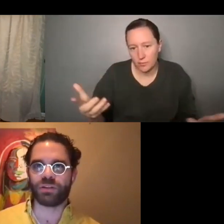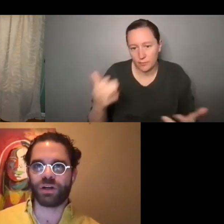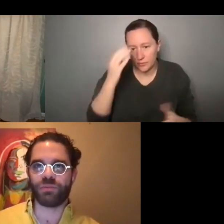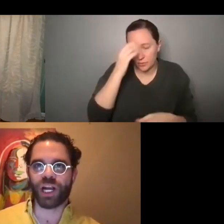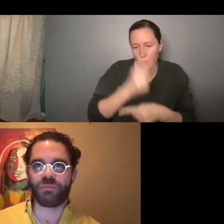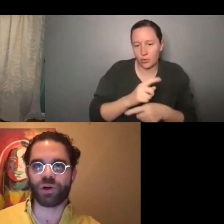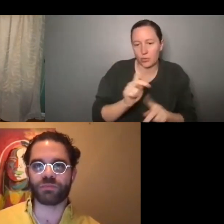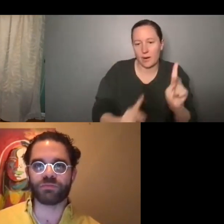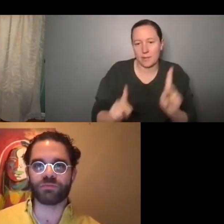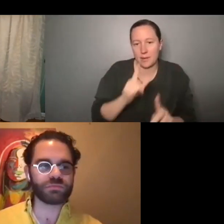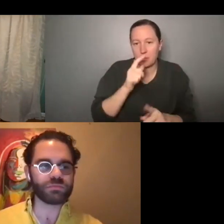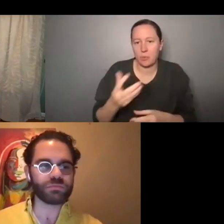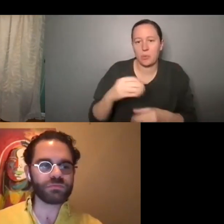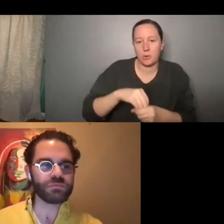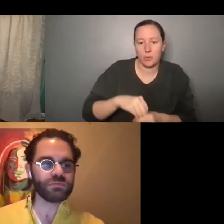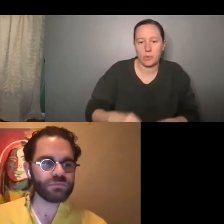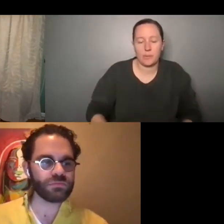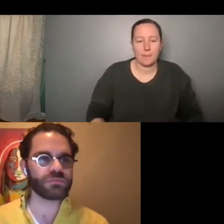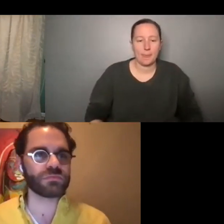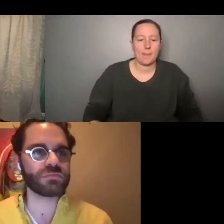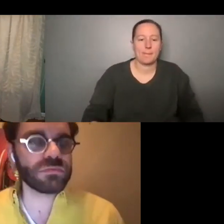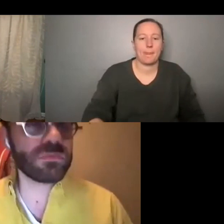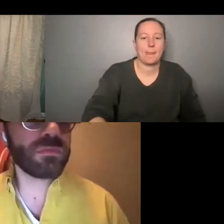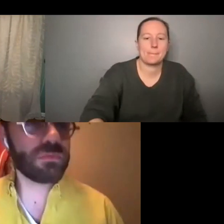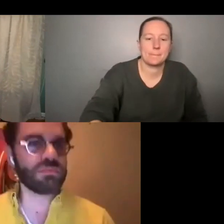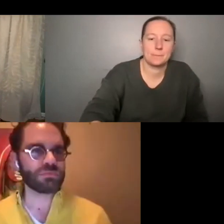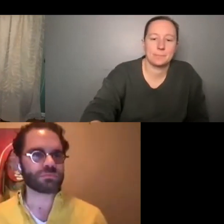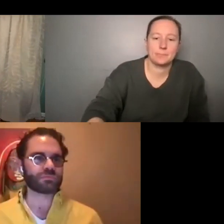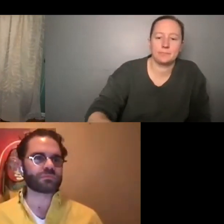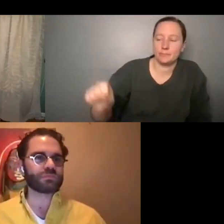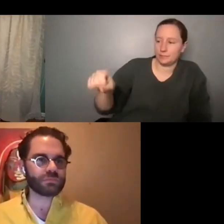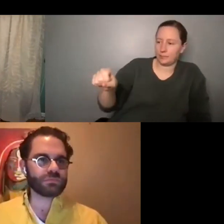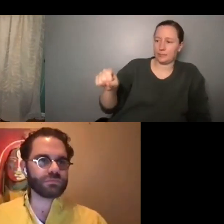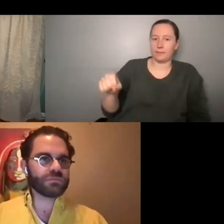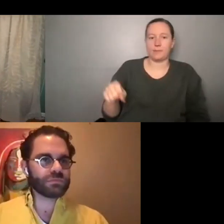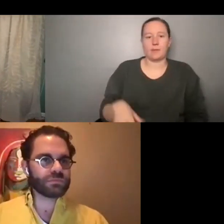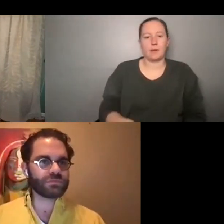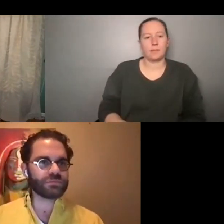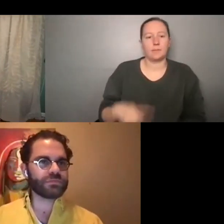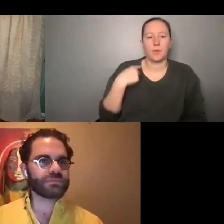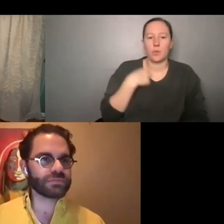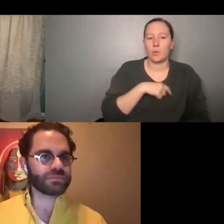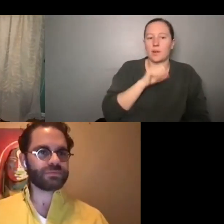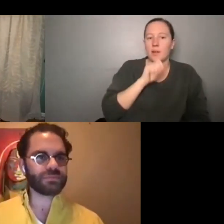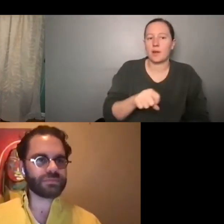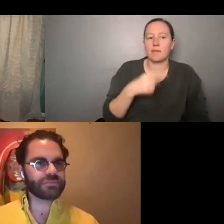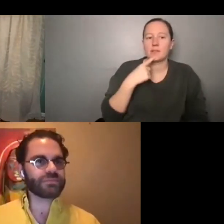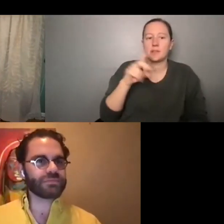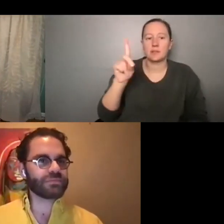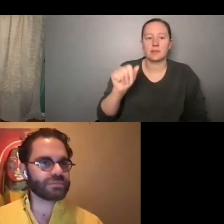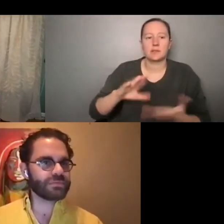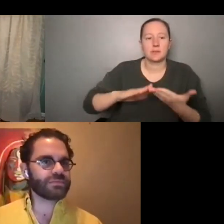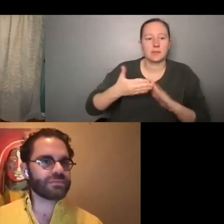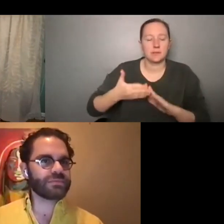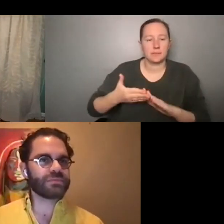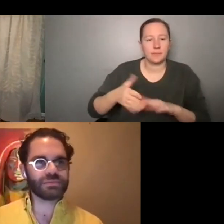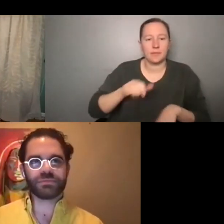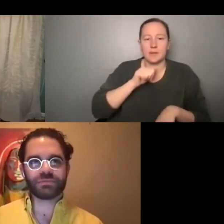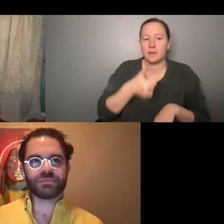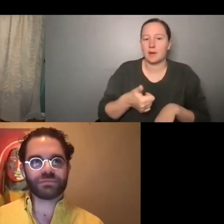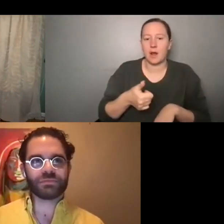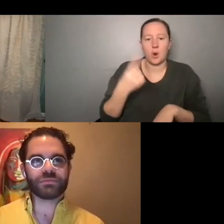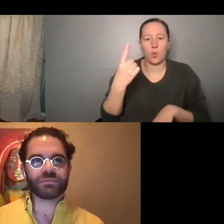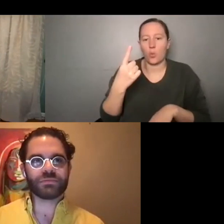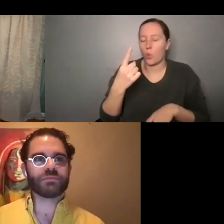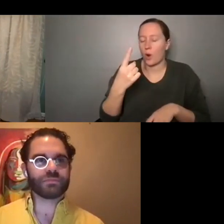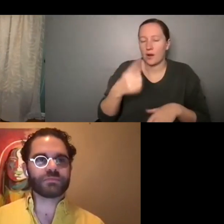the right people to bring on board. Yeah. All great. Uh, and we love to say, you know, the disability community is not a monolith